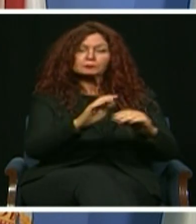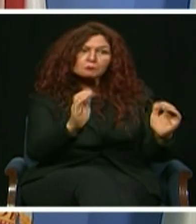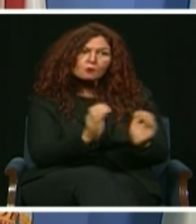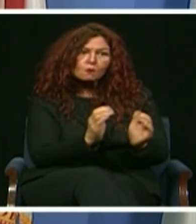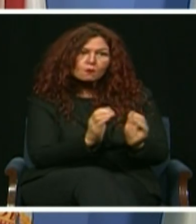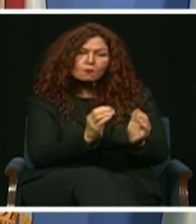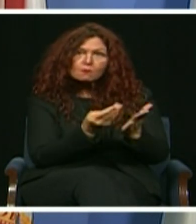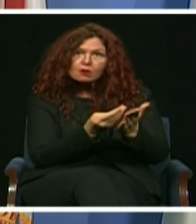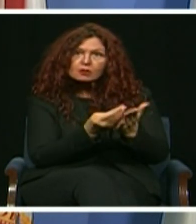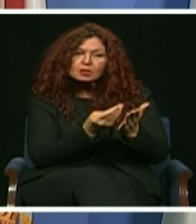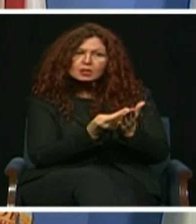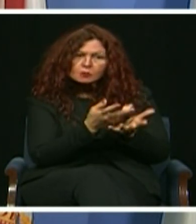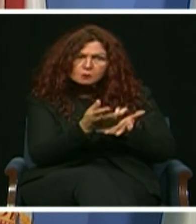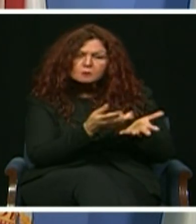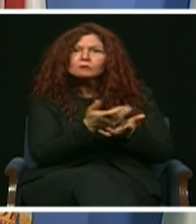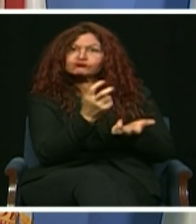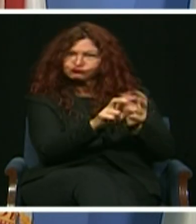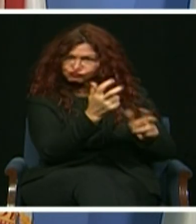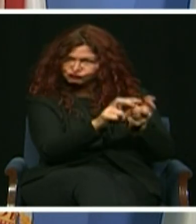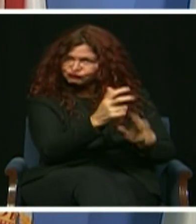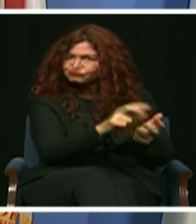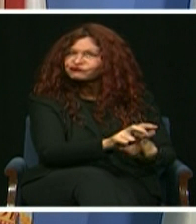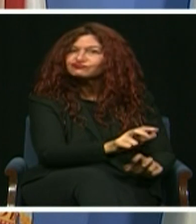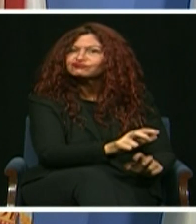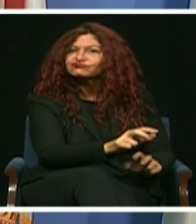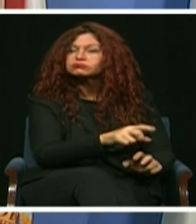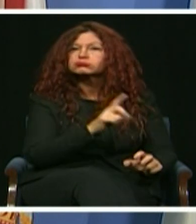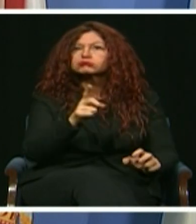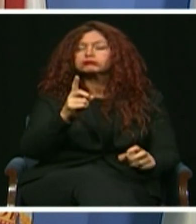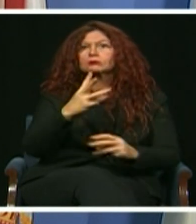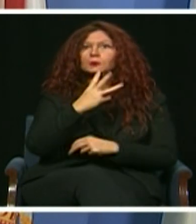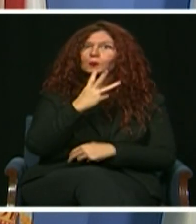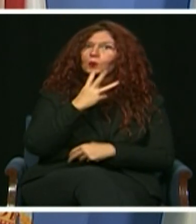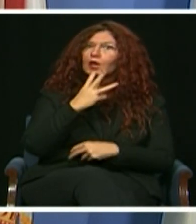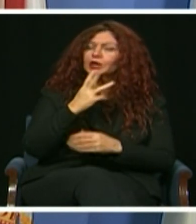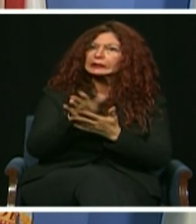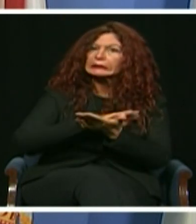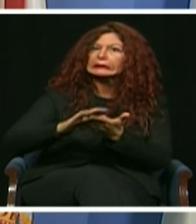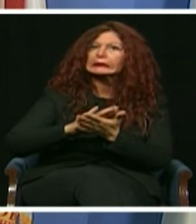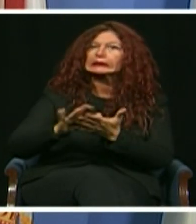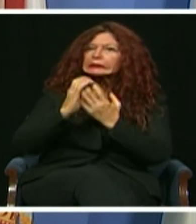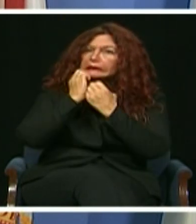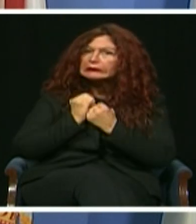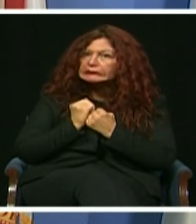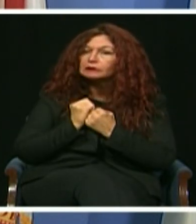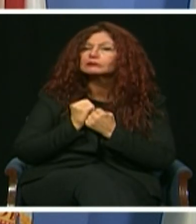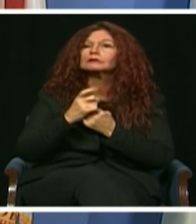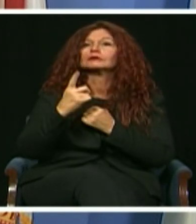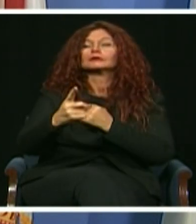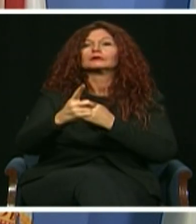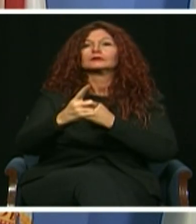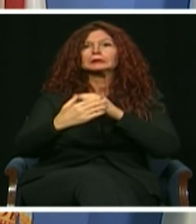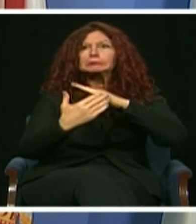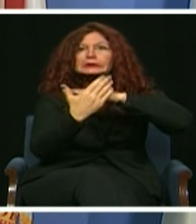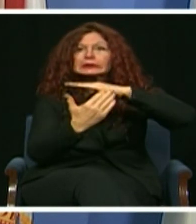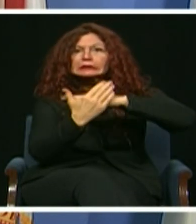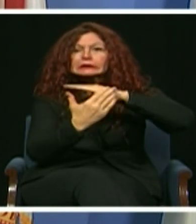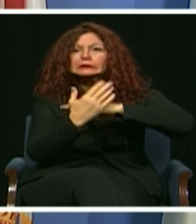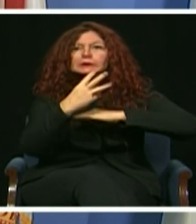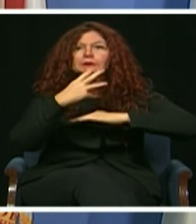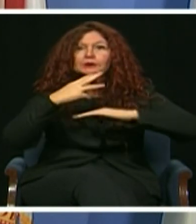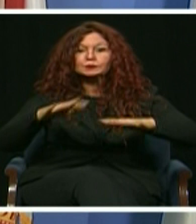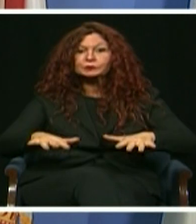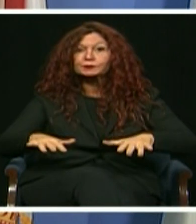mobility. We'll protect our clean water and safeguard our community against rising seas. And we will engage directly with the